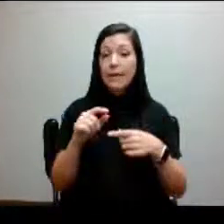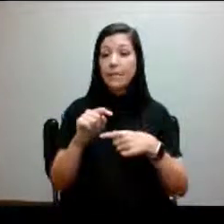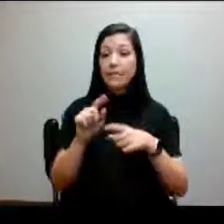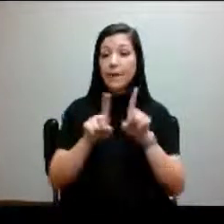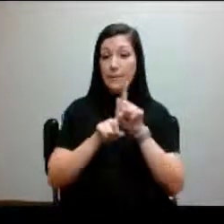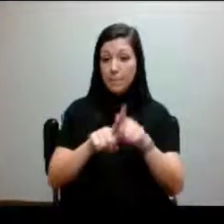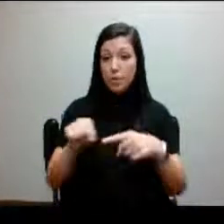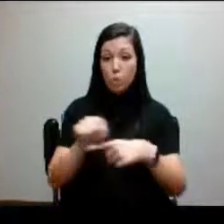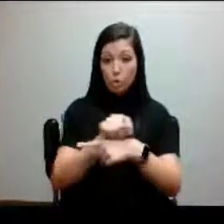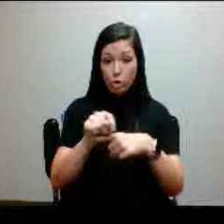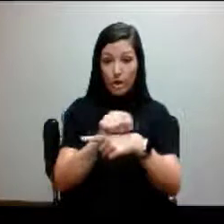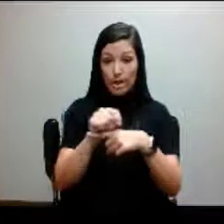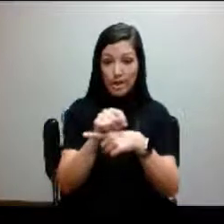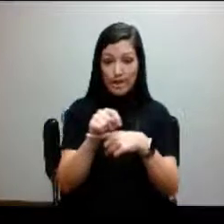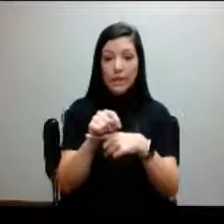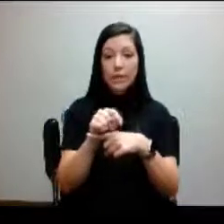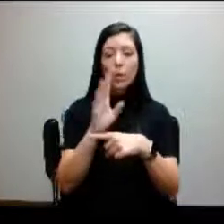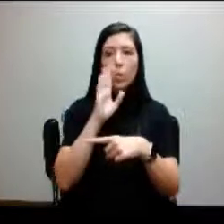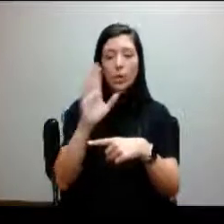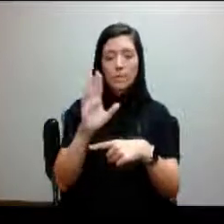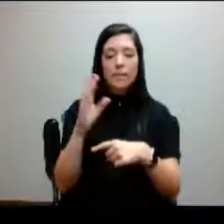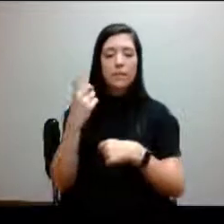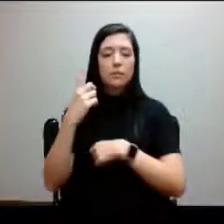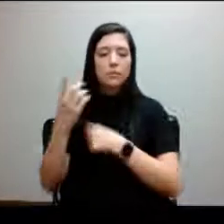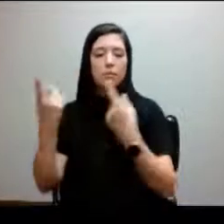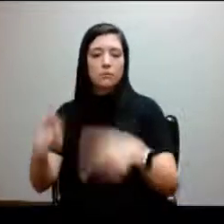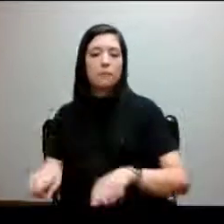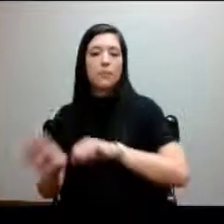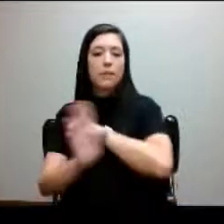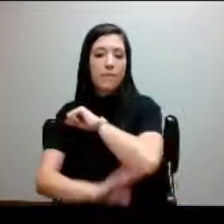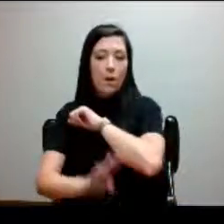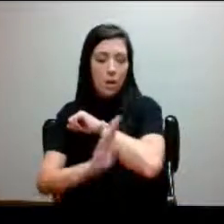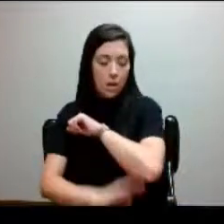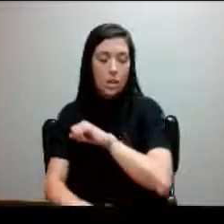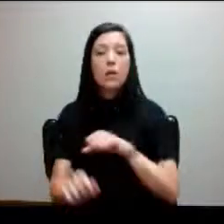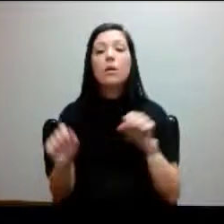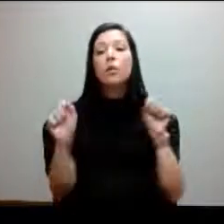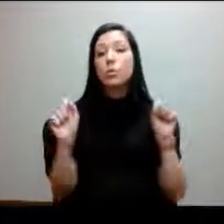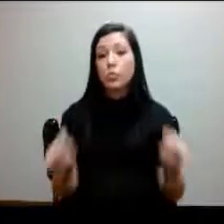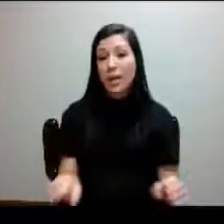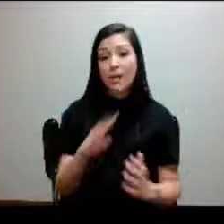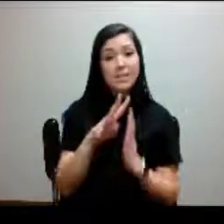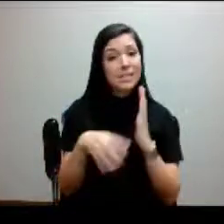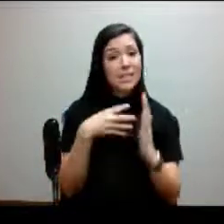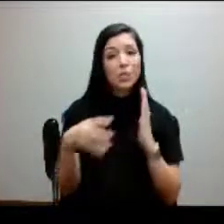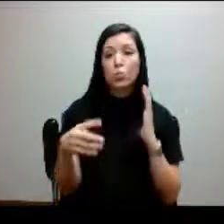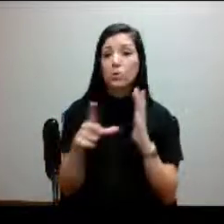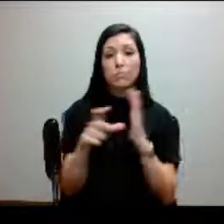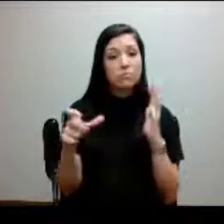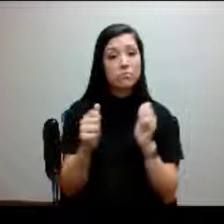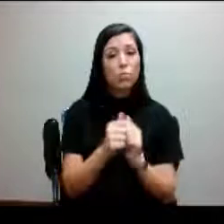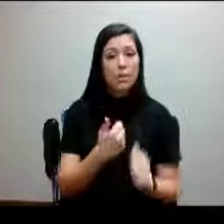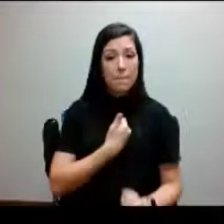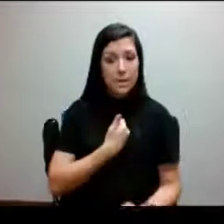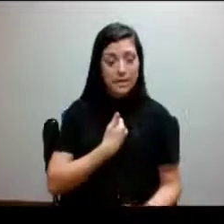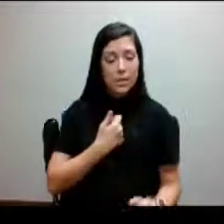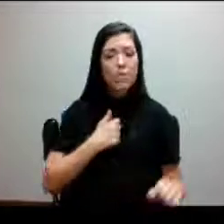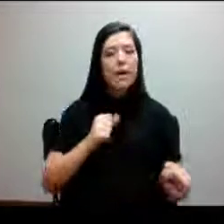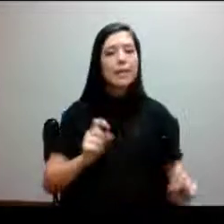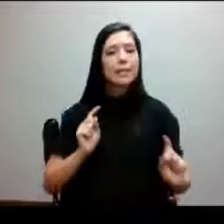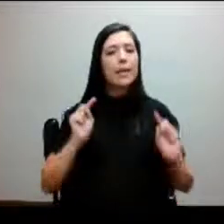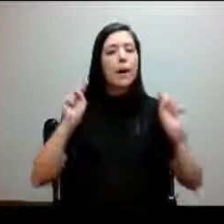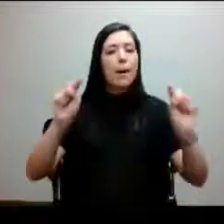that will be scheduled for the fall. You can also schedule on demand with myself, I can come in to